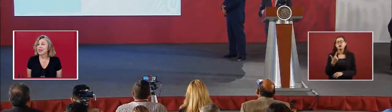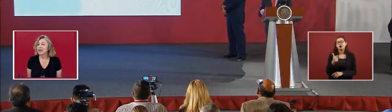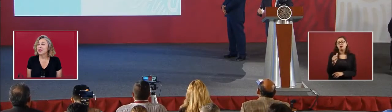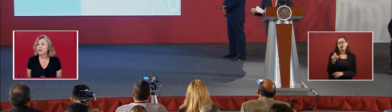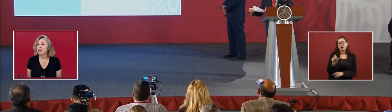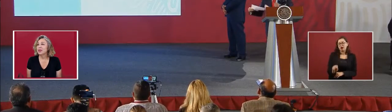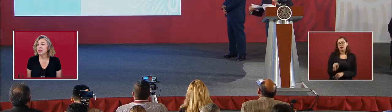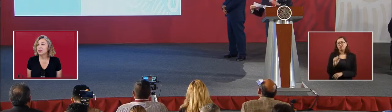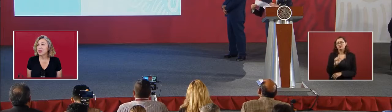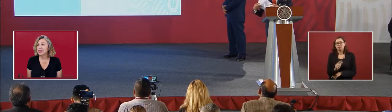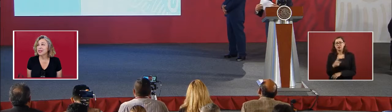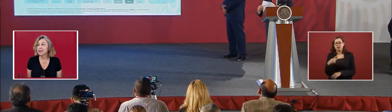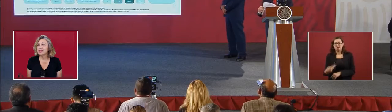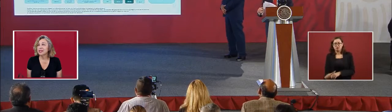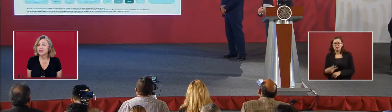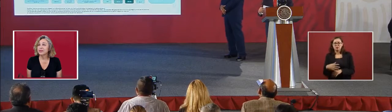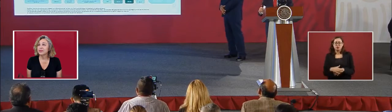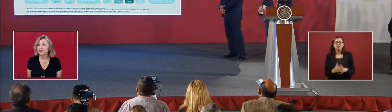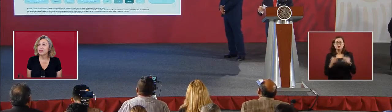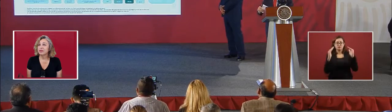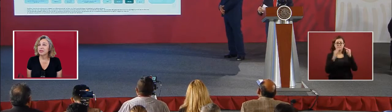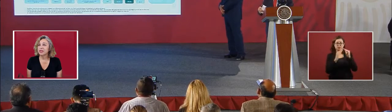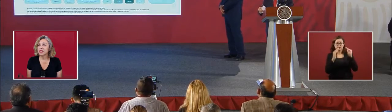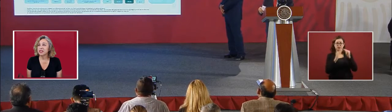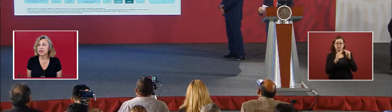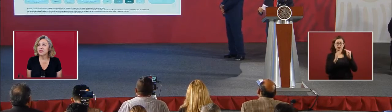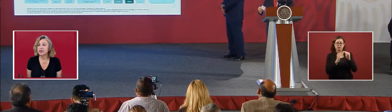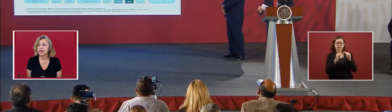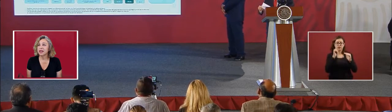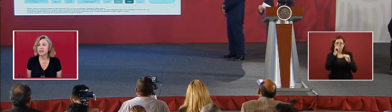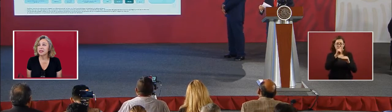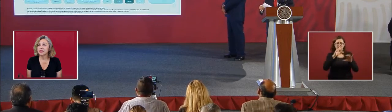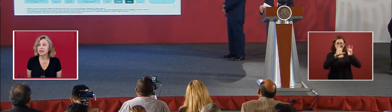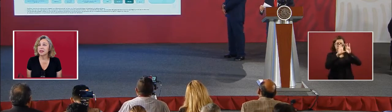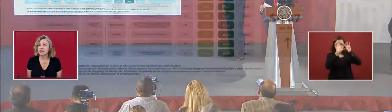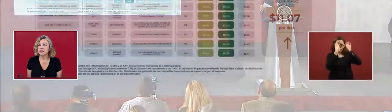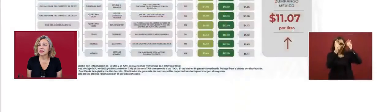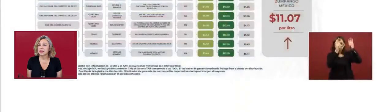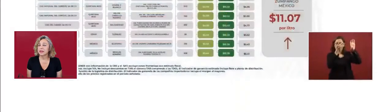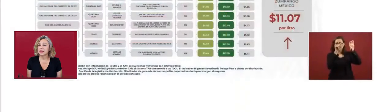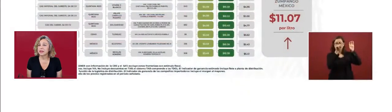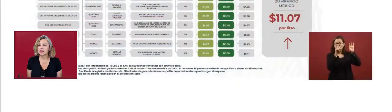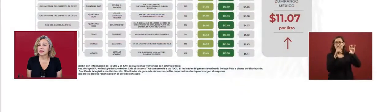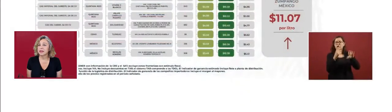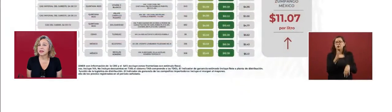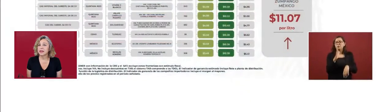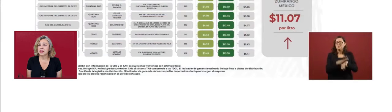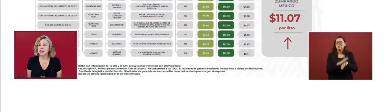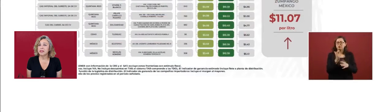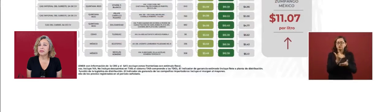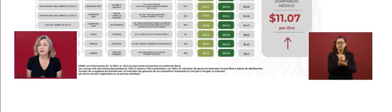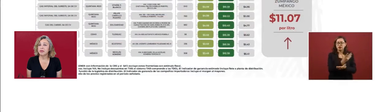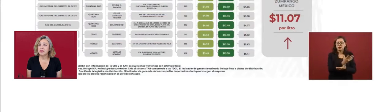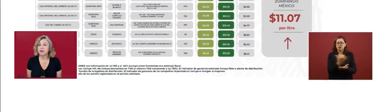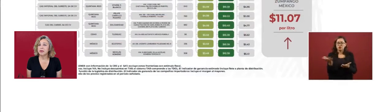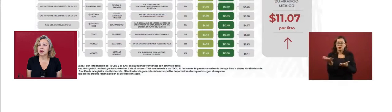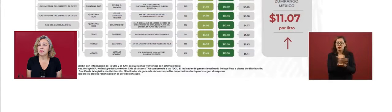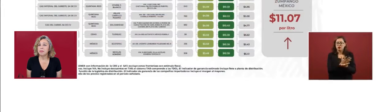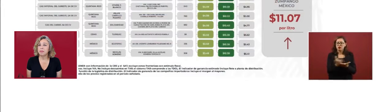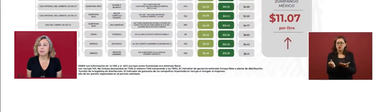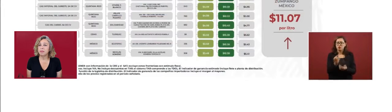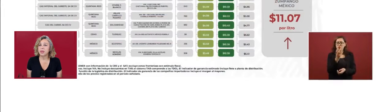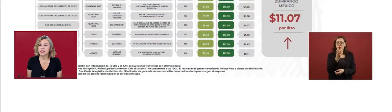who's the who in the prices for stationary tanks it's four